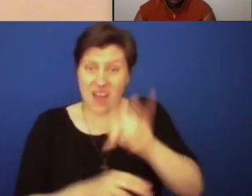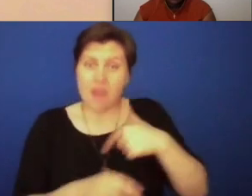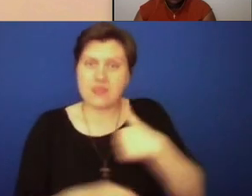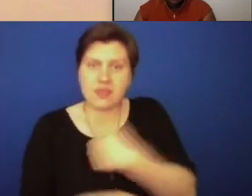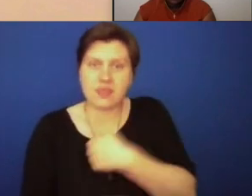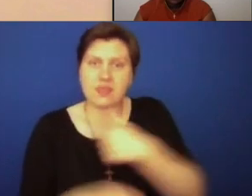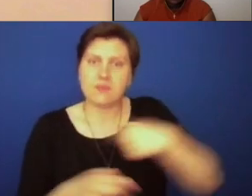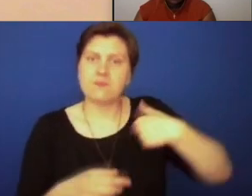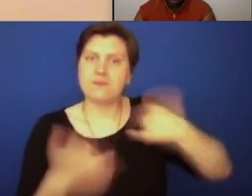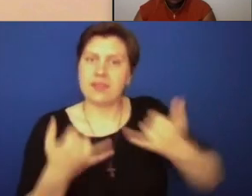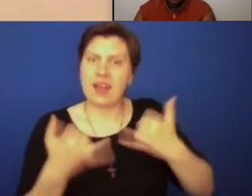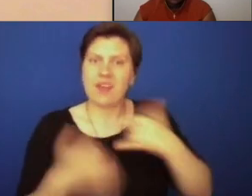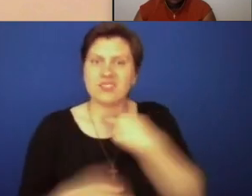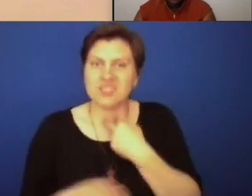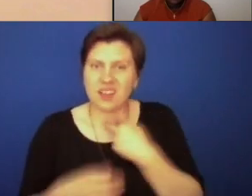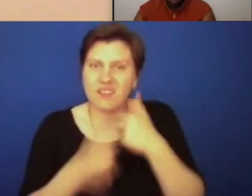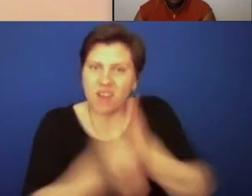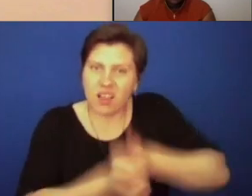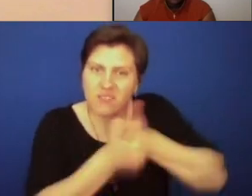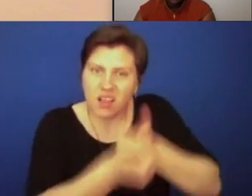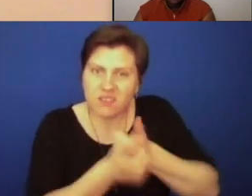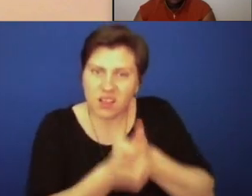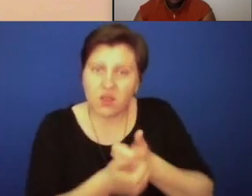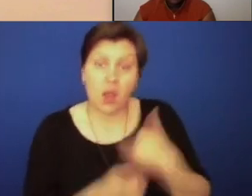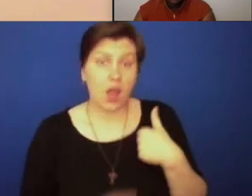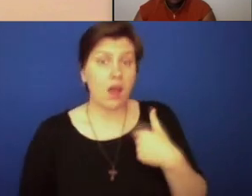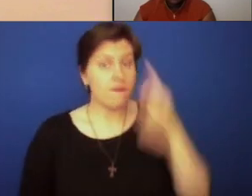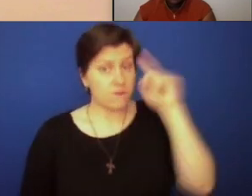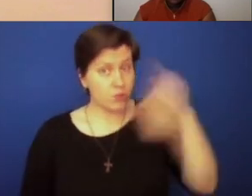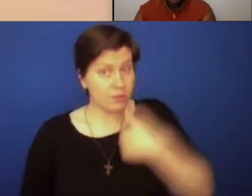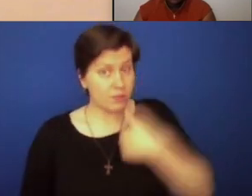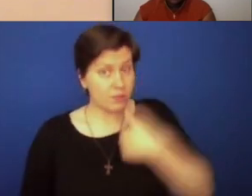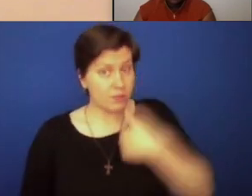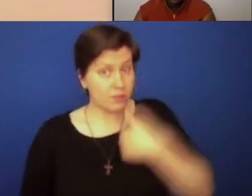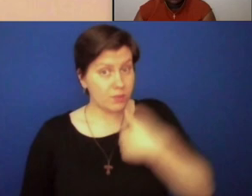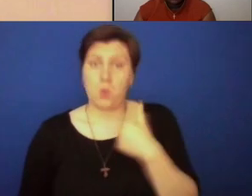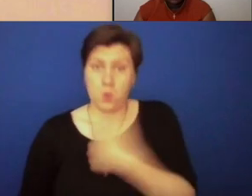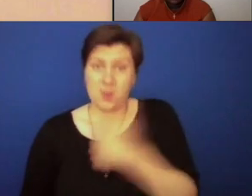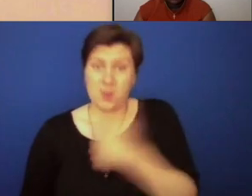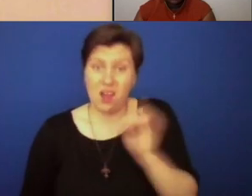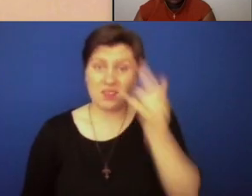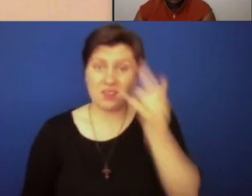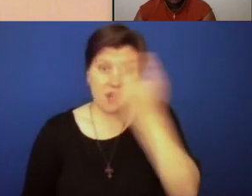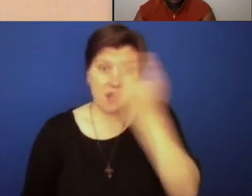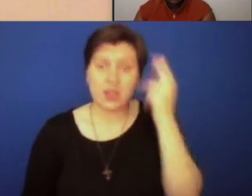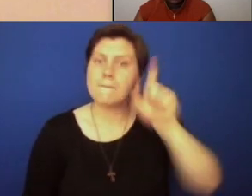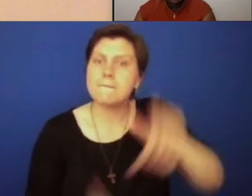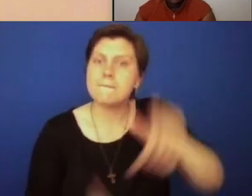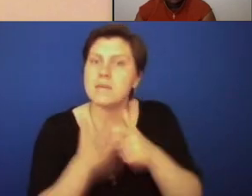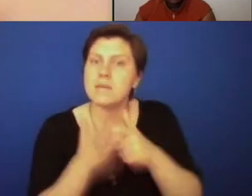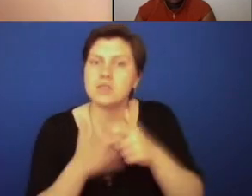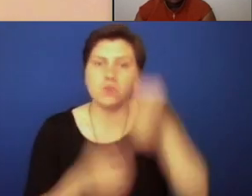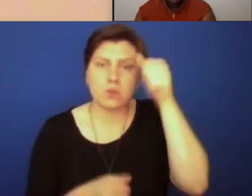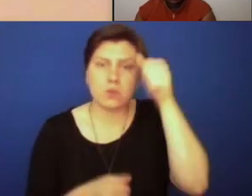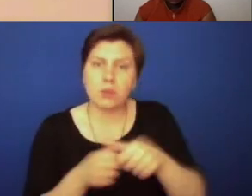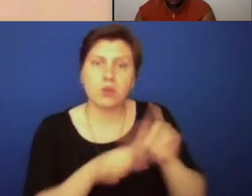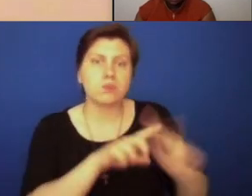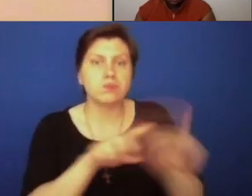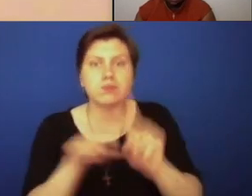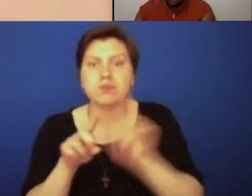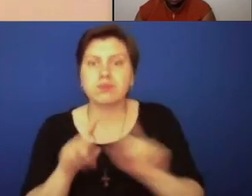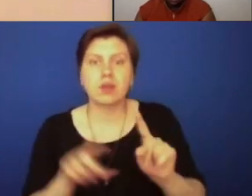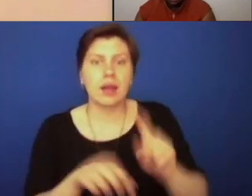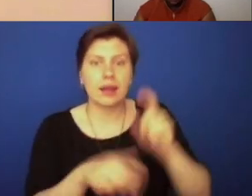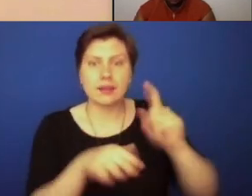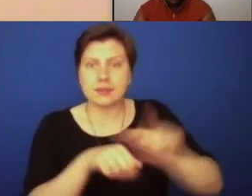build. And so for me, we must, as Catholics, always remember that the church itself has, at various moments,